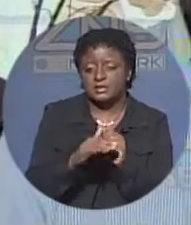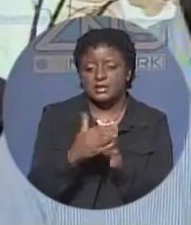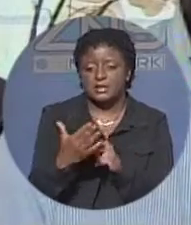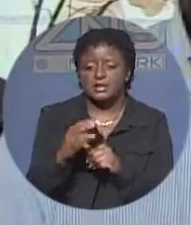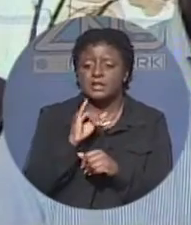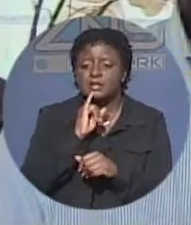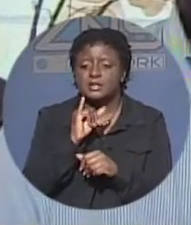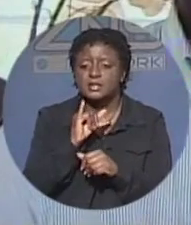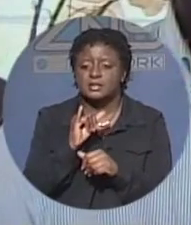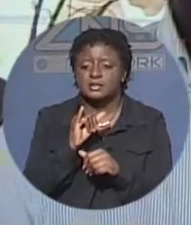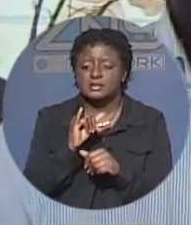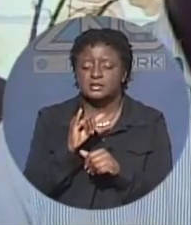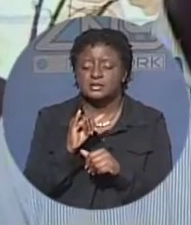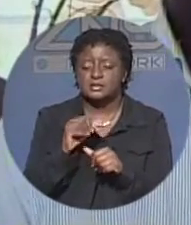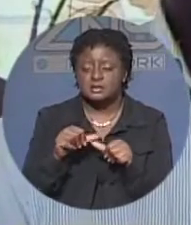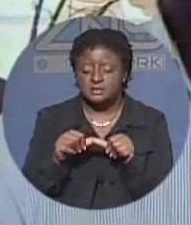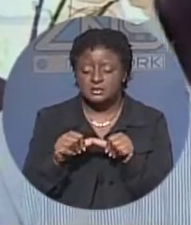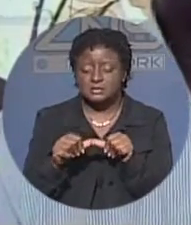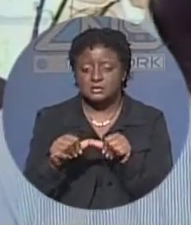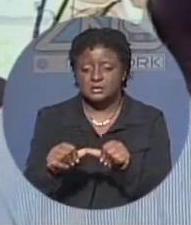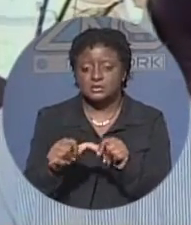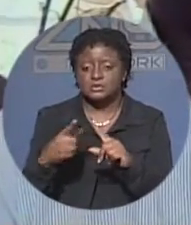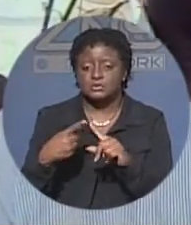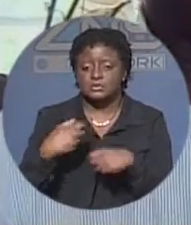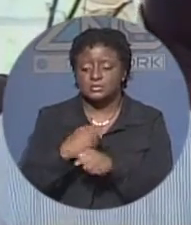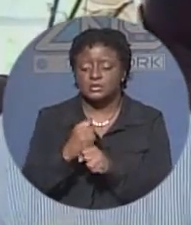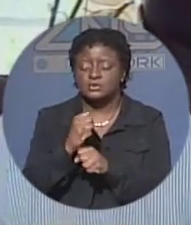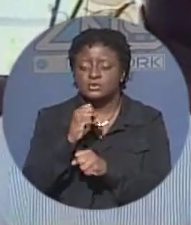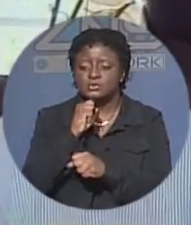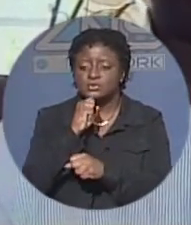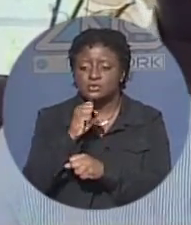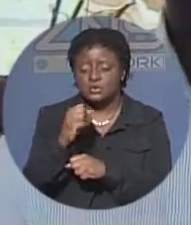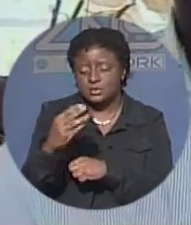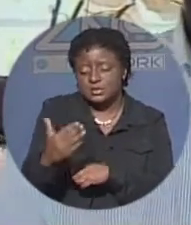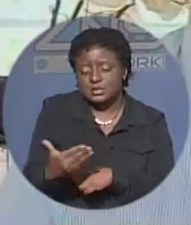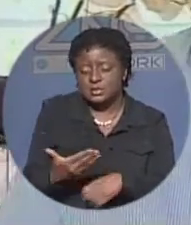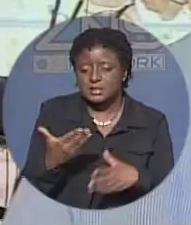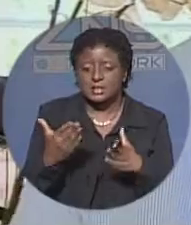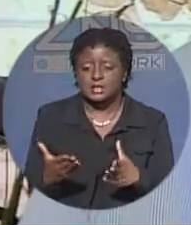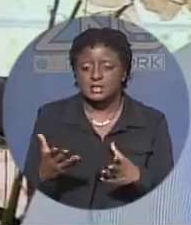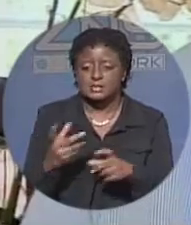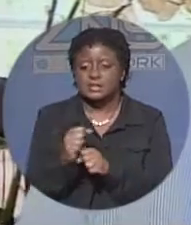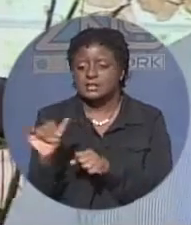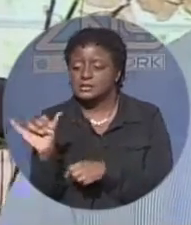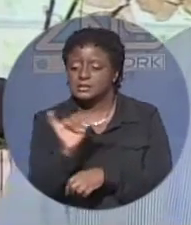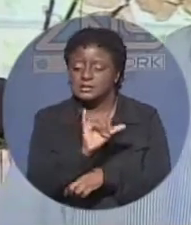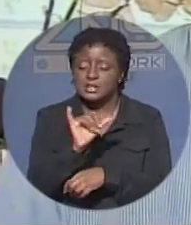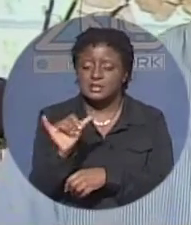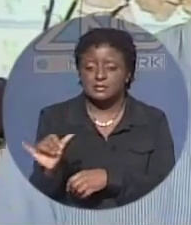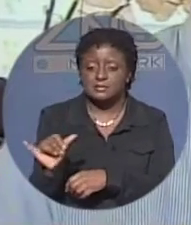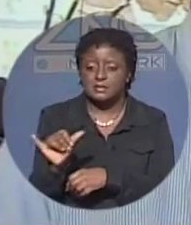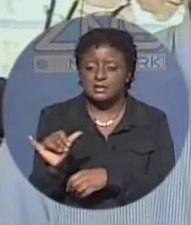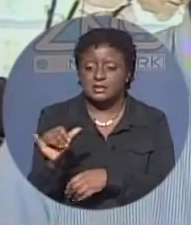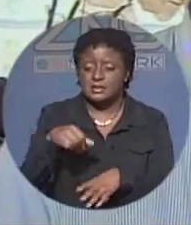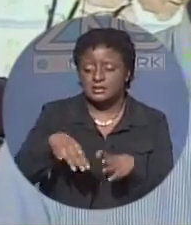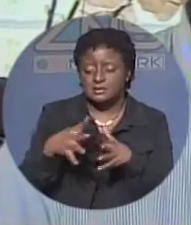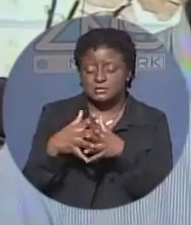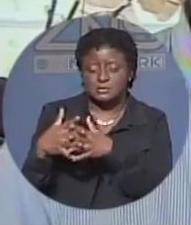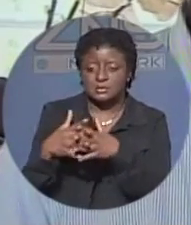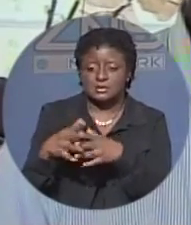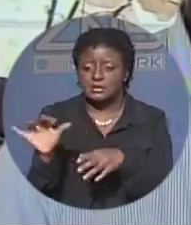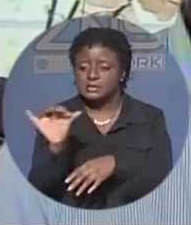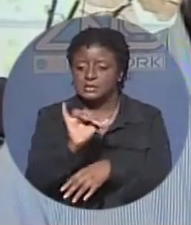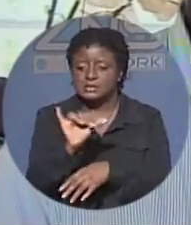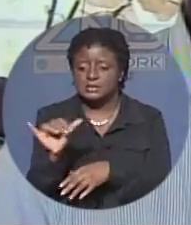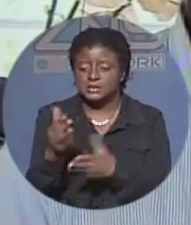to ensure that guests are receiving the same thing that what they receive in colorado they would have that same service and